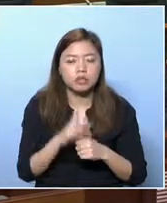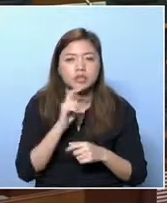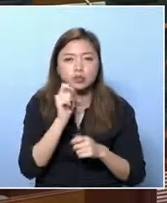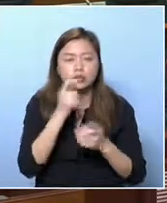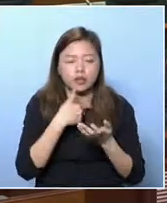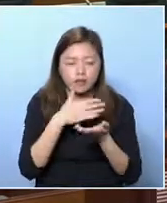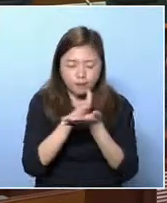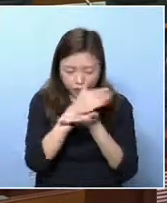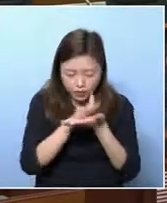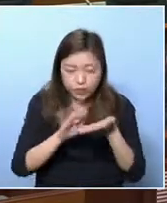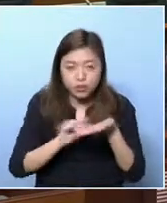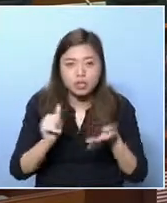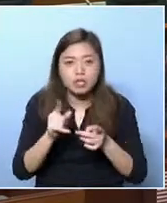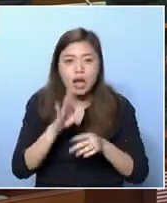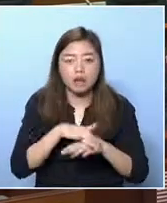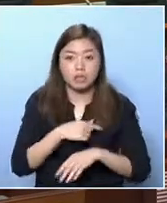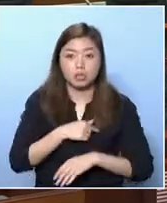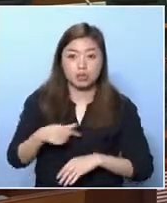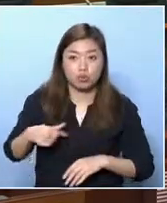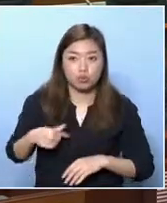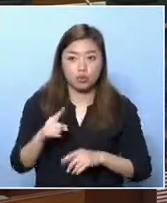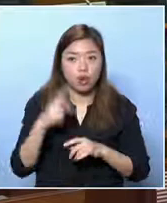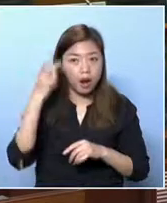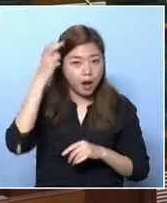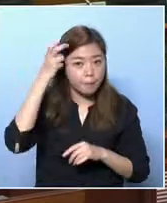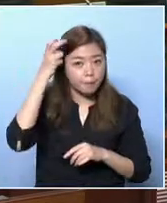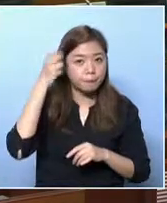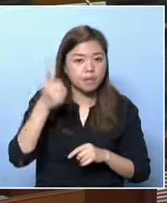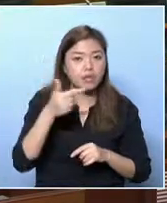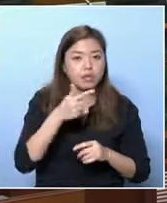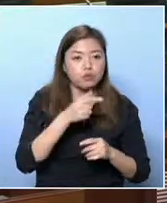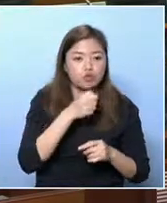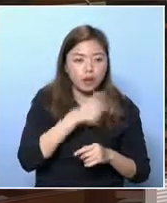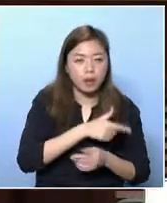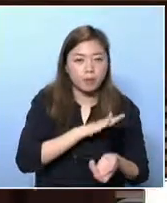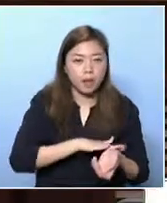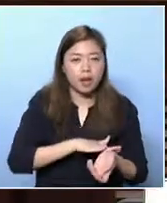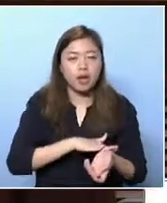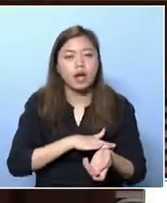The health condition of those in poverty, not just the disabled.